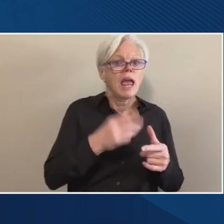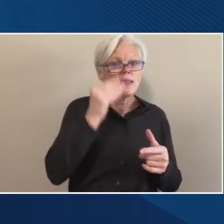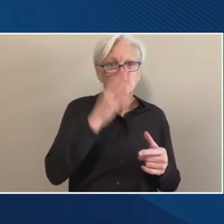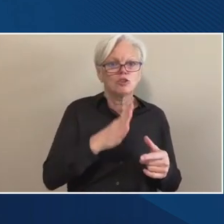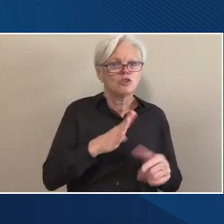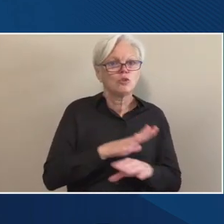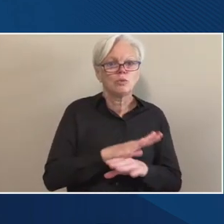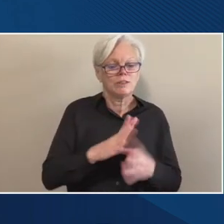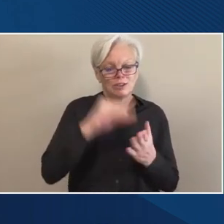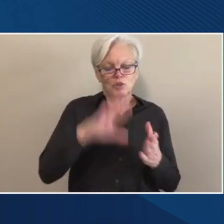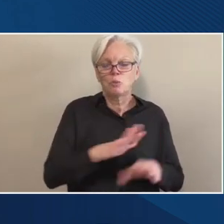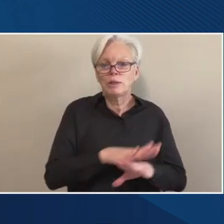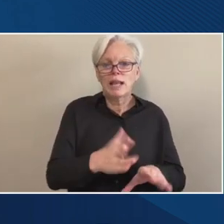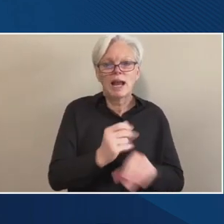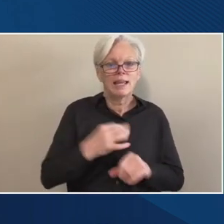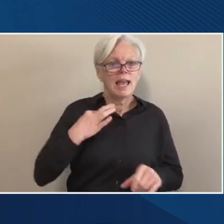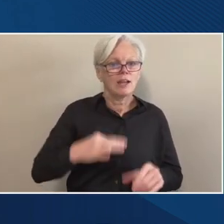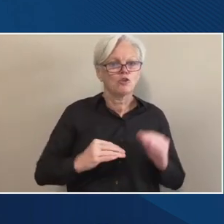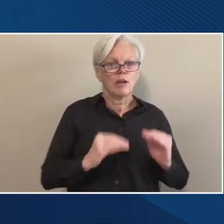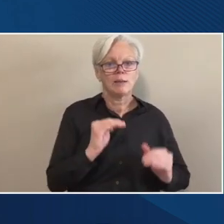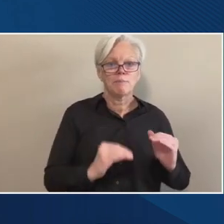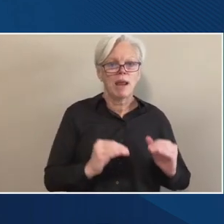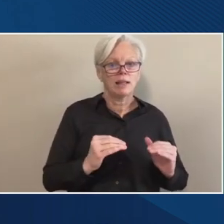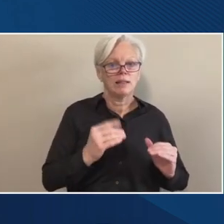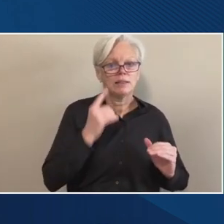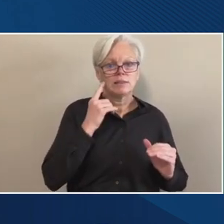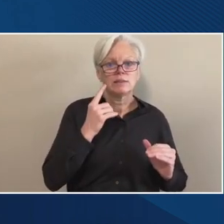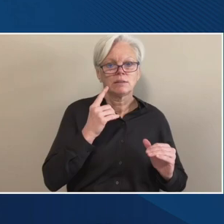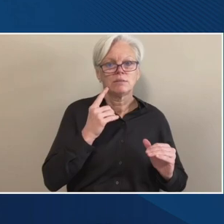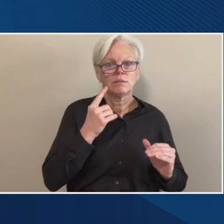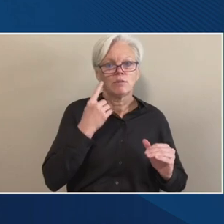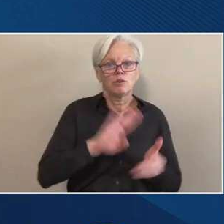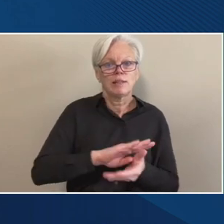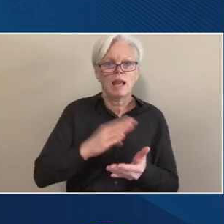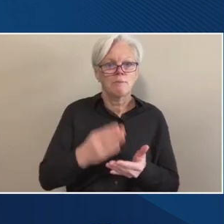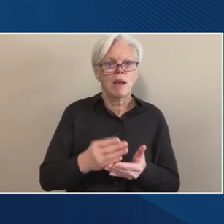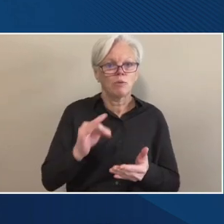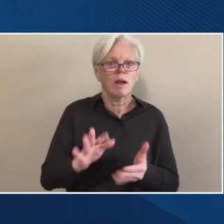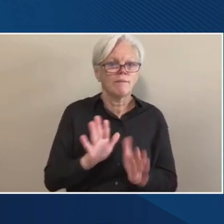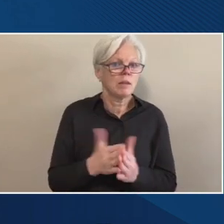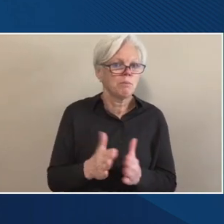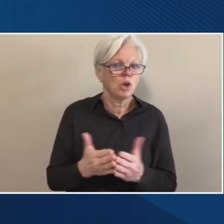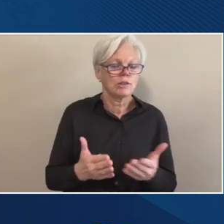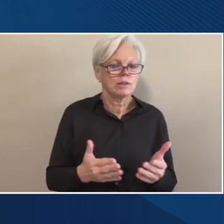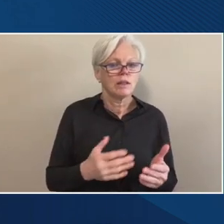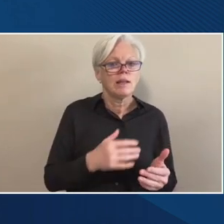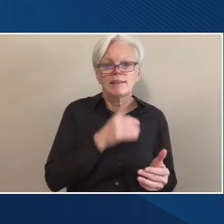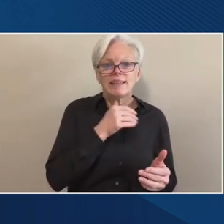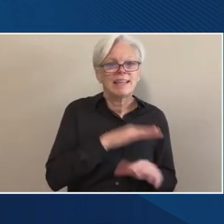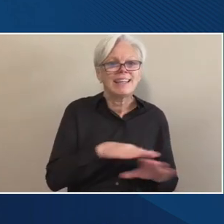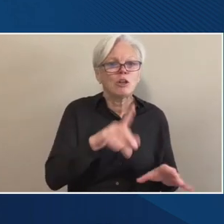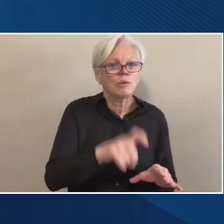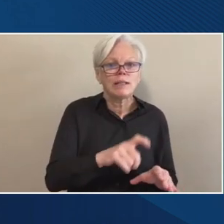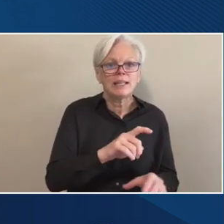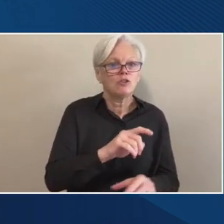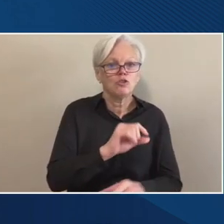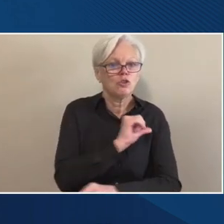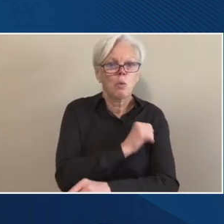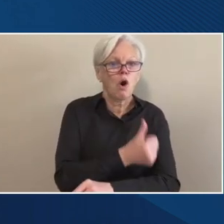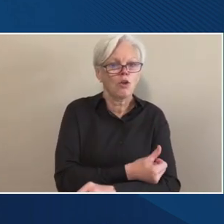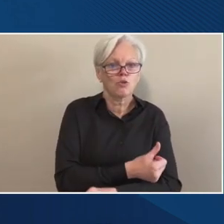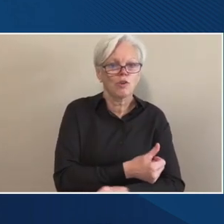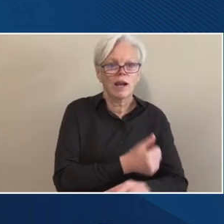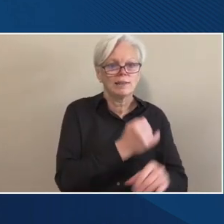um, for, for the amount, uh, of the, of the books and supplies. They would not be required. They would not need to authorize the, the institution to pay for those